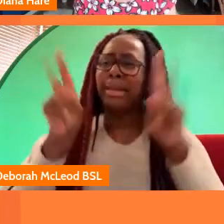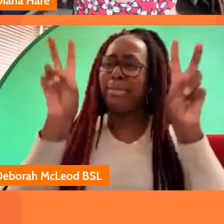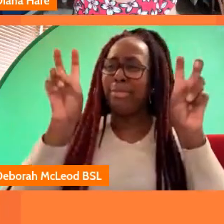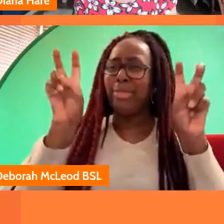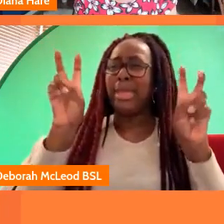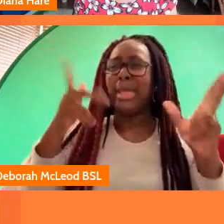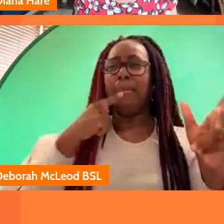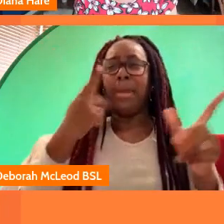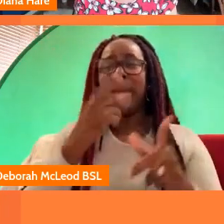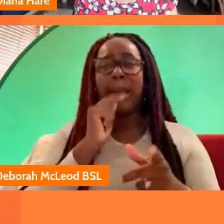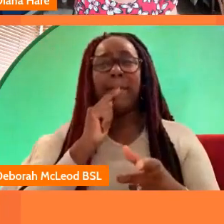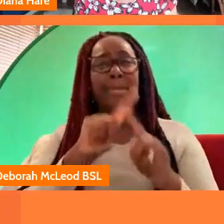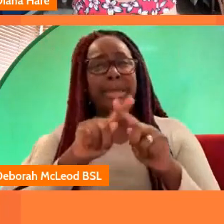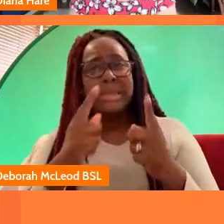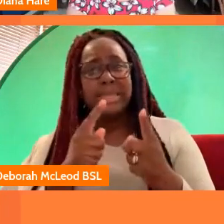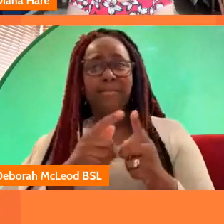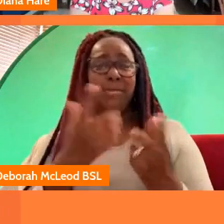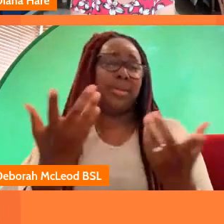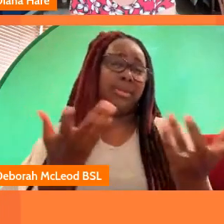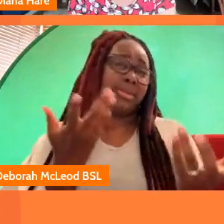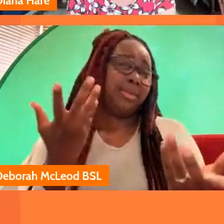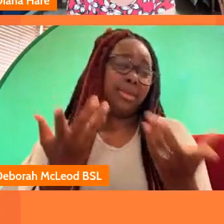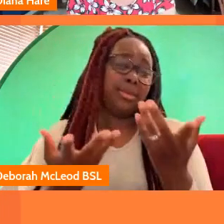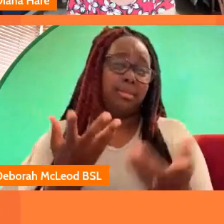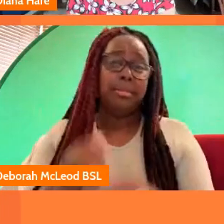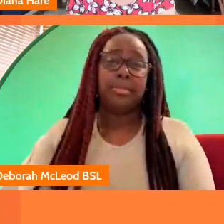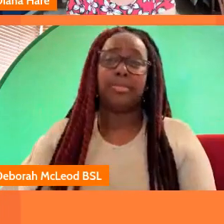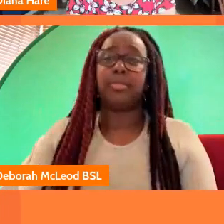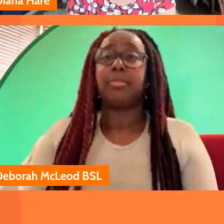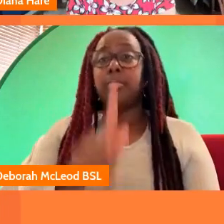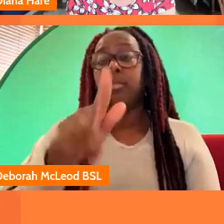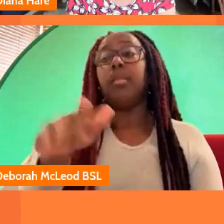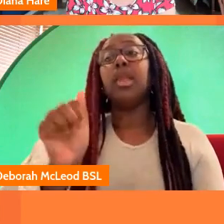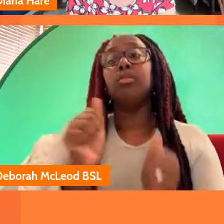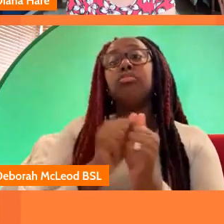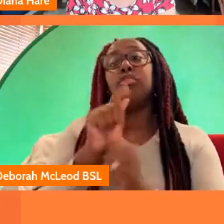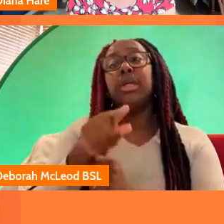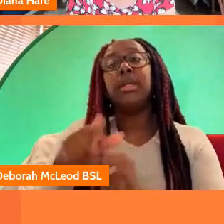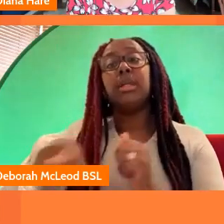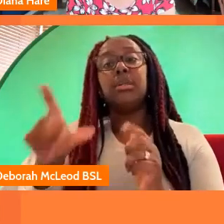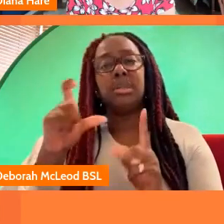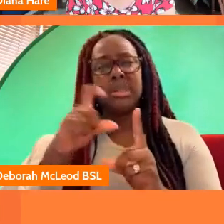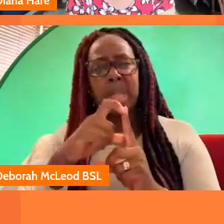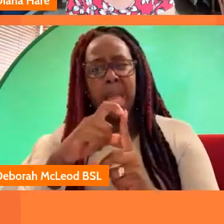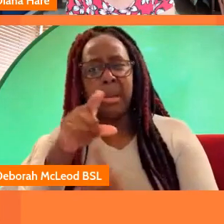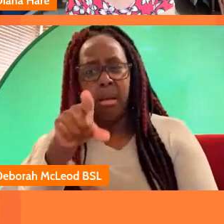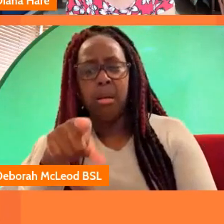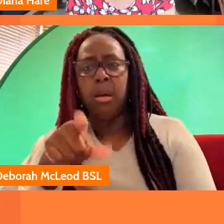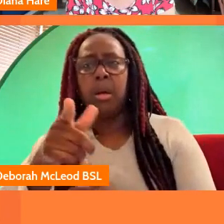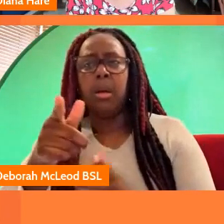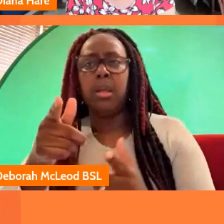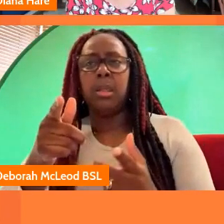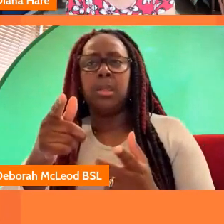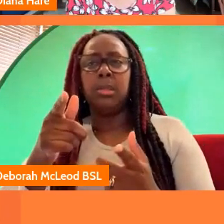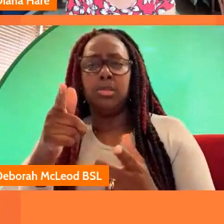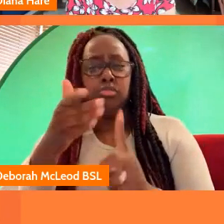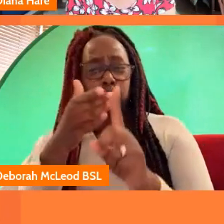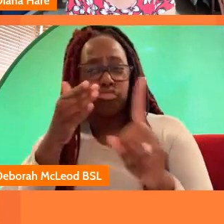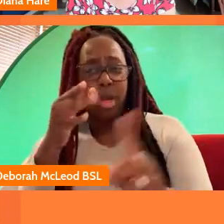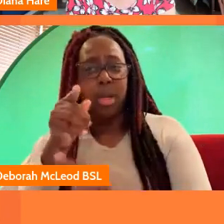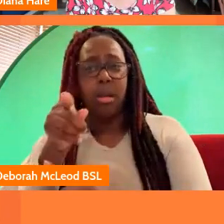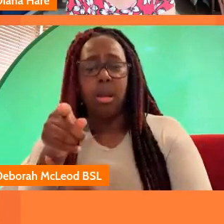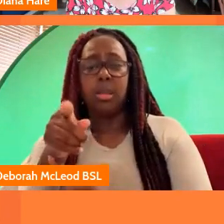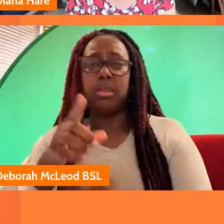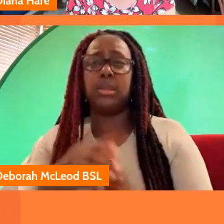be very very different from one place to the next absolutely and diana i think you would recognize this but we were very